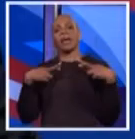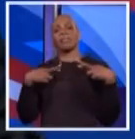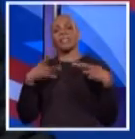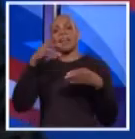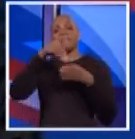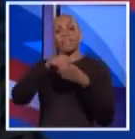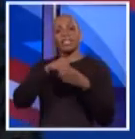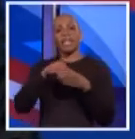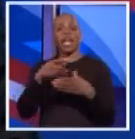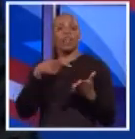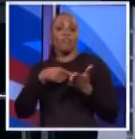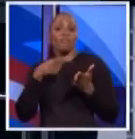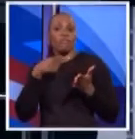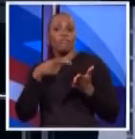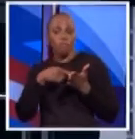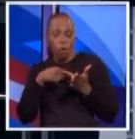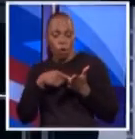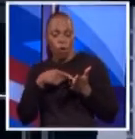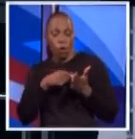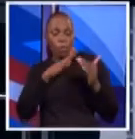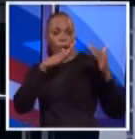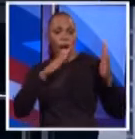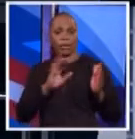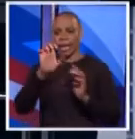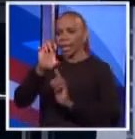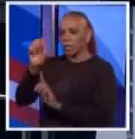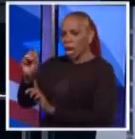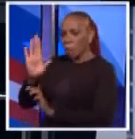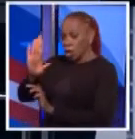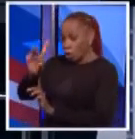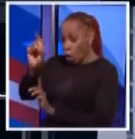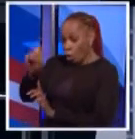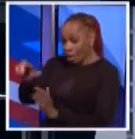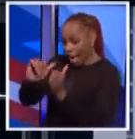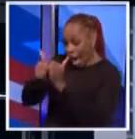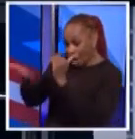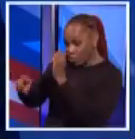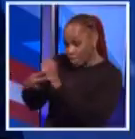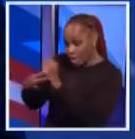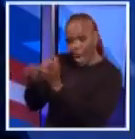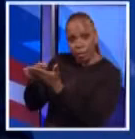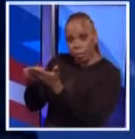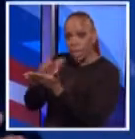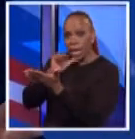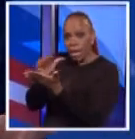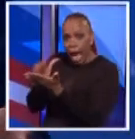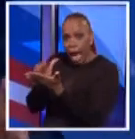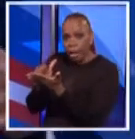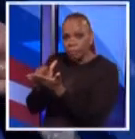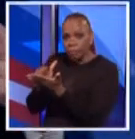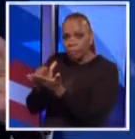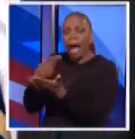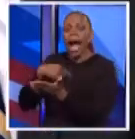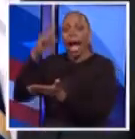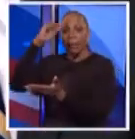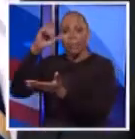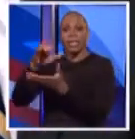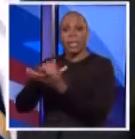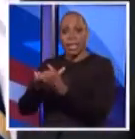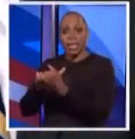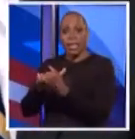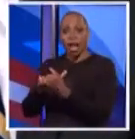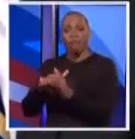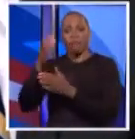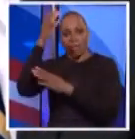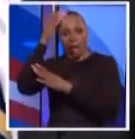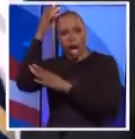housing? that... Look, I'm all for that, but your question, I thought, was how to save money. How to save money. Now, I believe, as a creative concept, I've